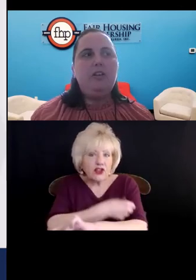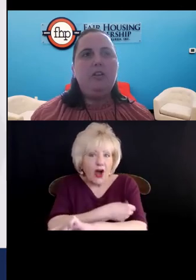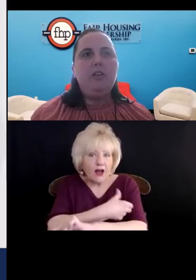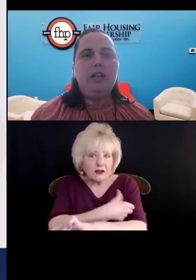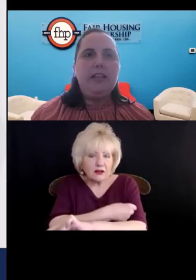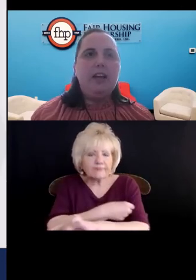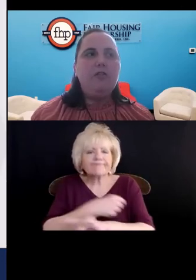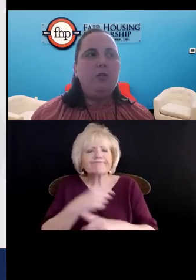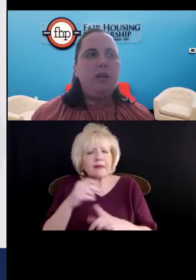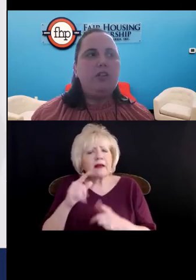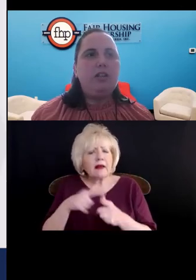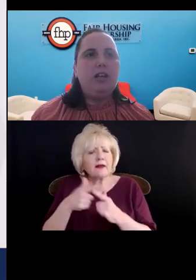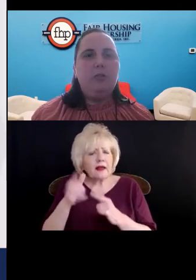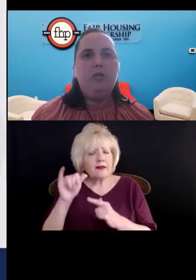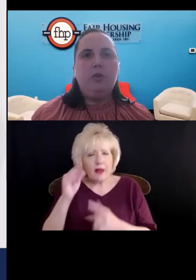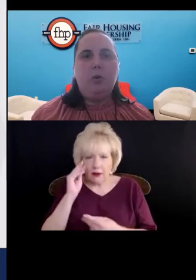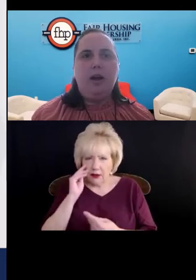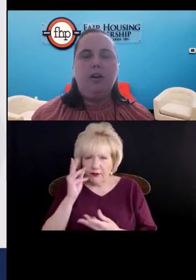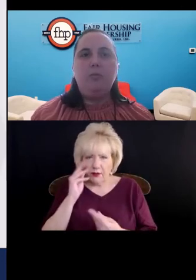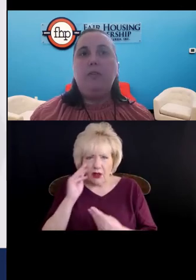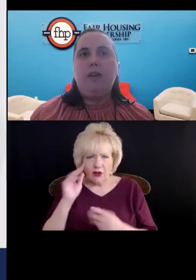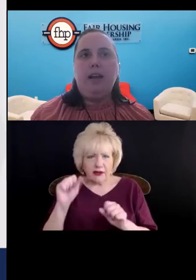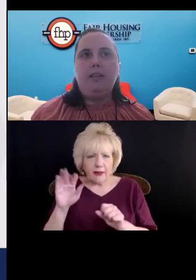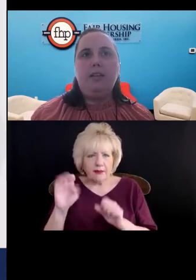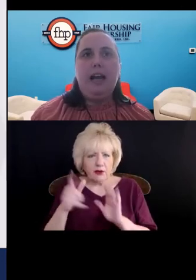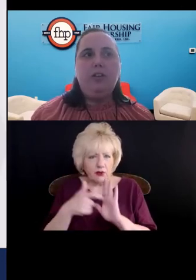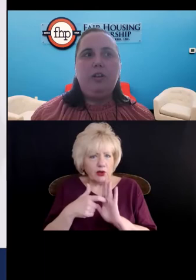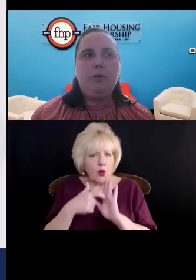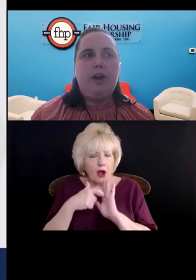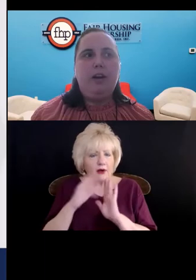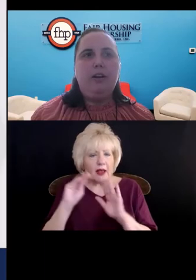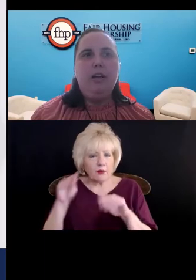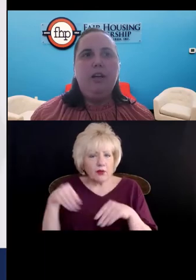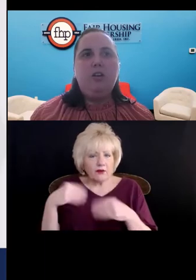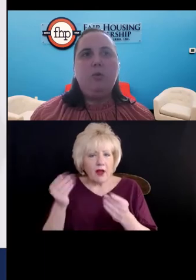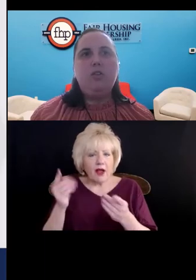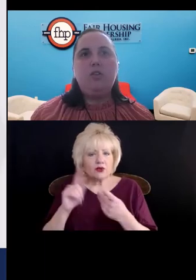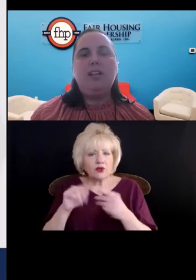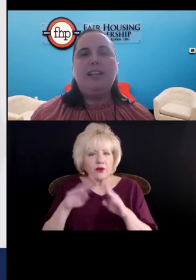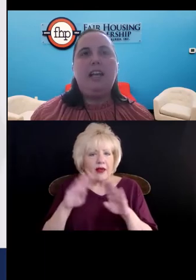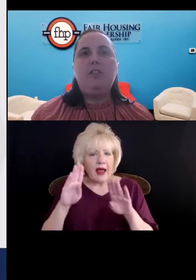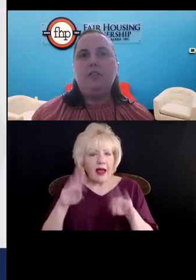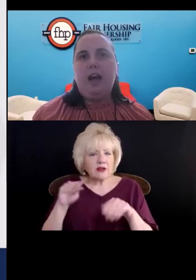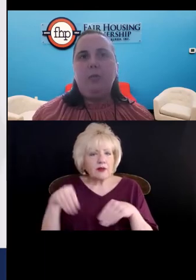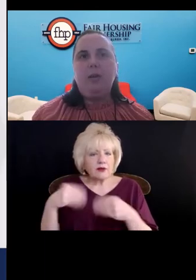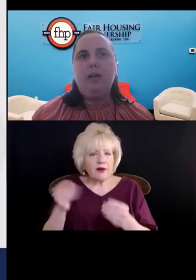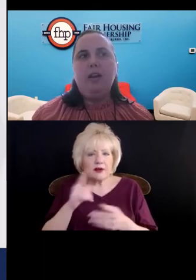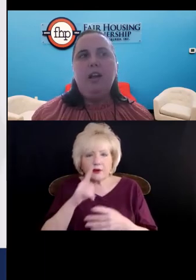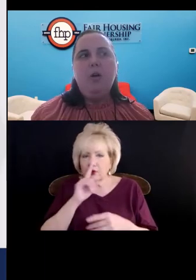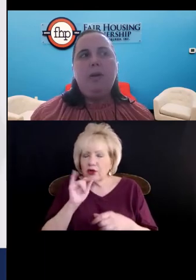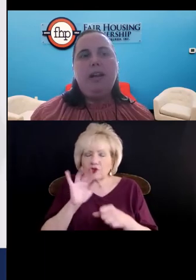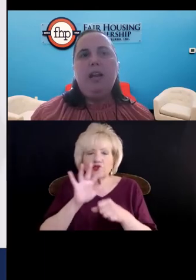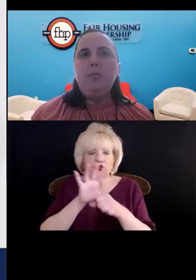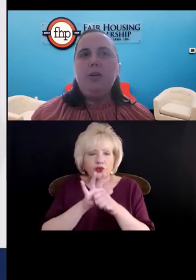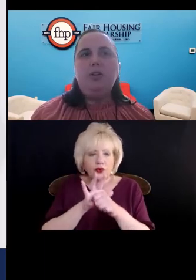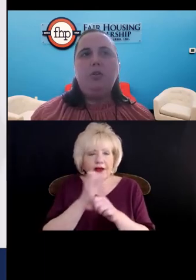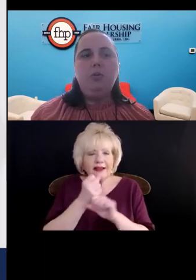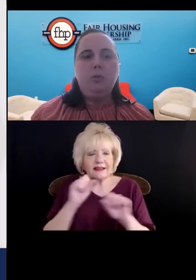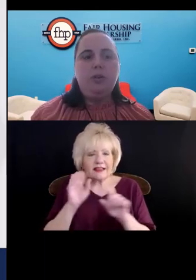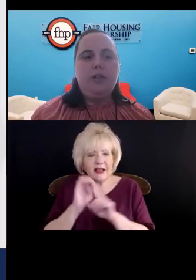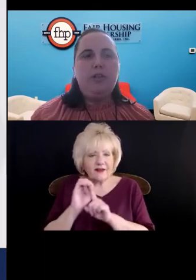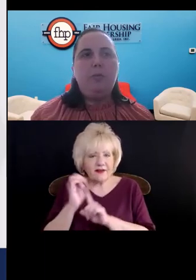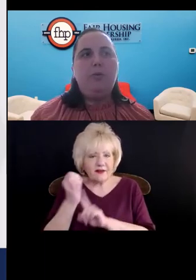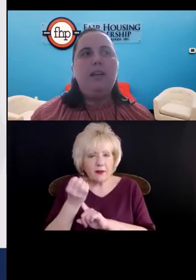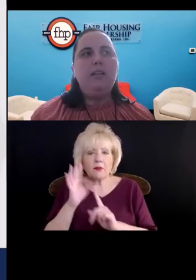then certainly that information can be required and provided to the housing provider to ensure a safe environment. But it can't be